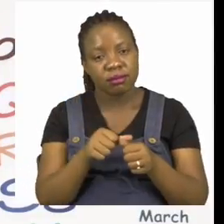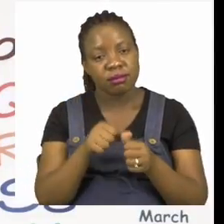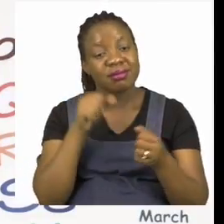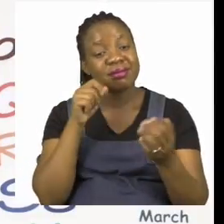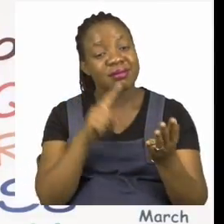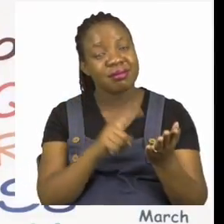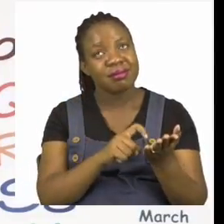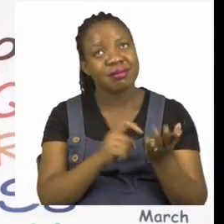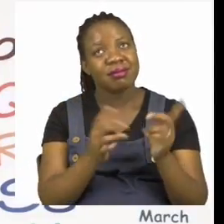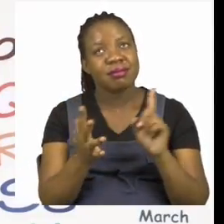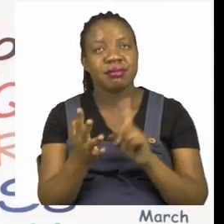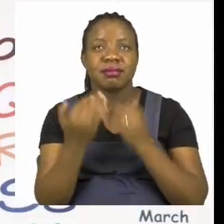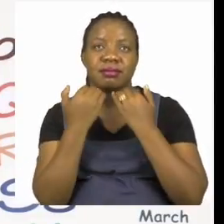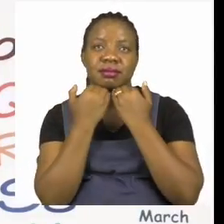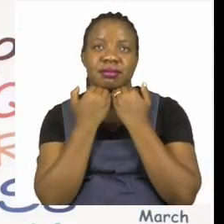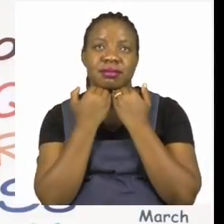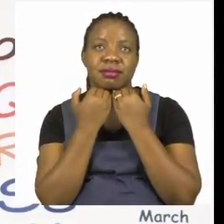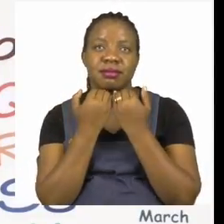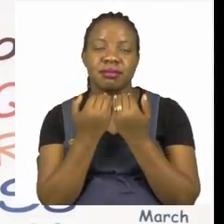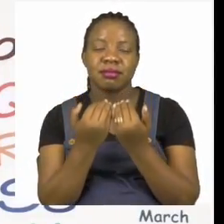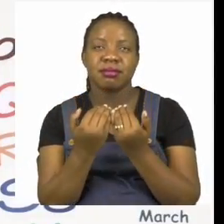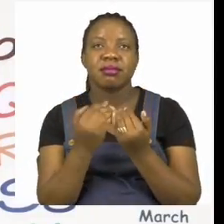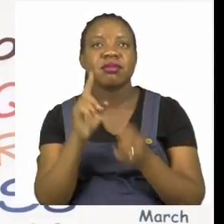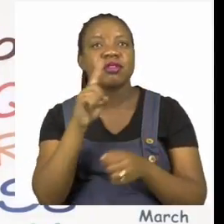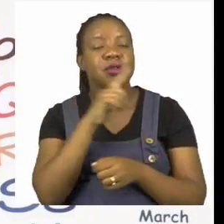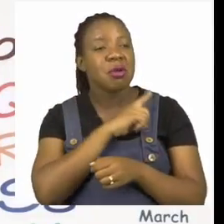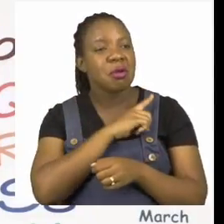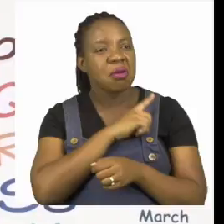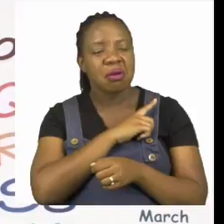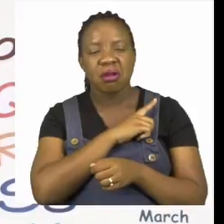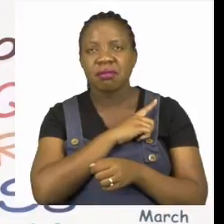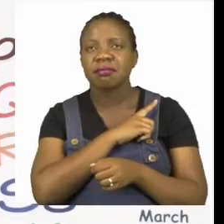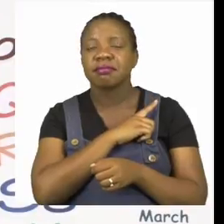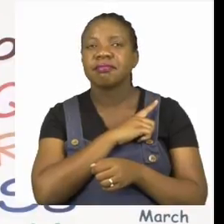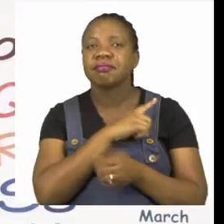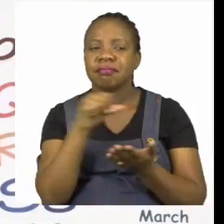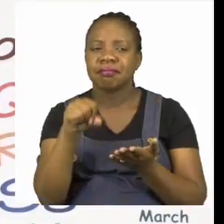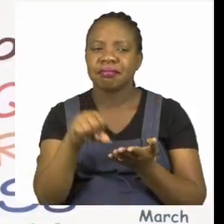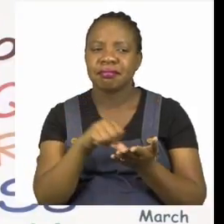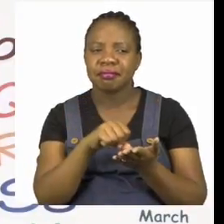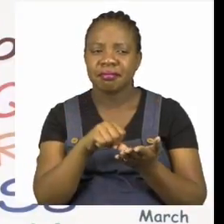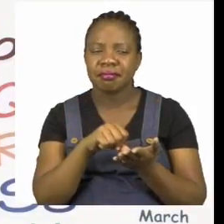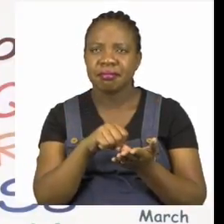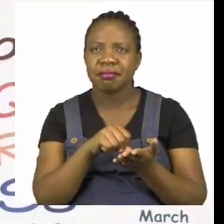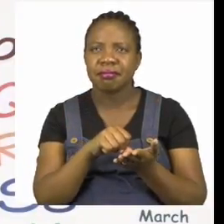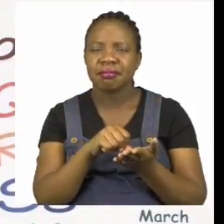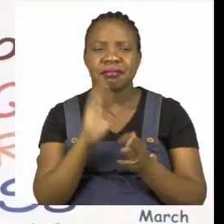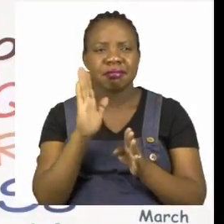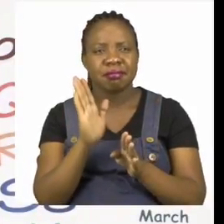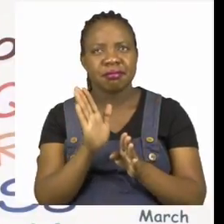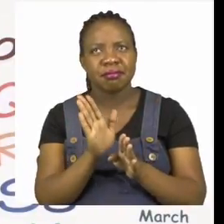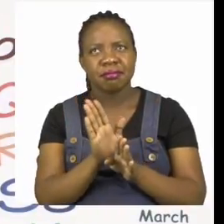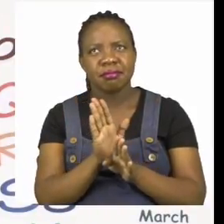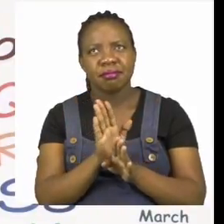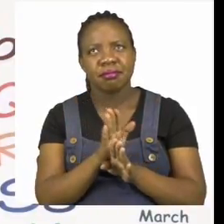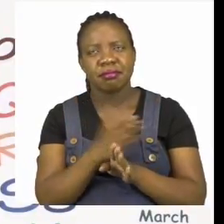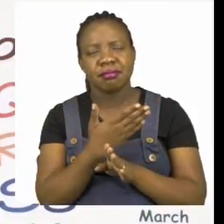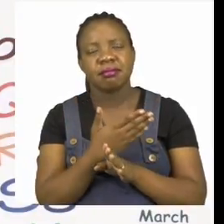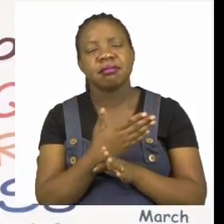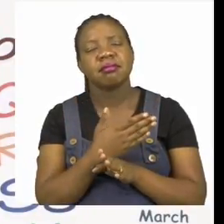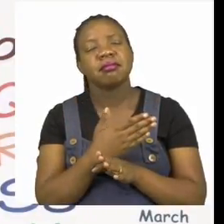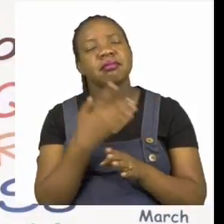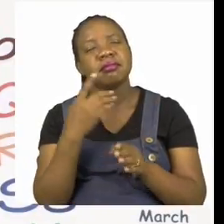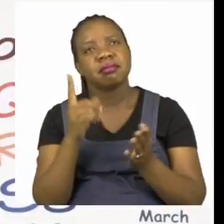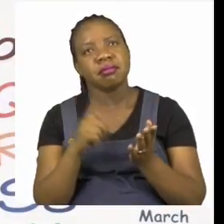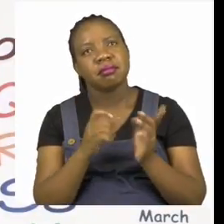important because we're trying to get rid of all those nasty germs. So sanitize as regularly as possible and